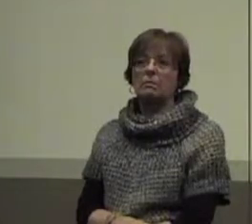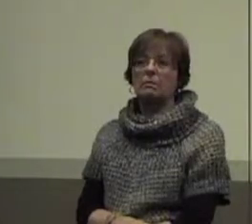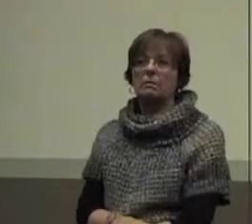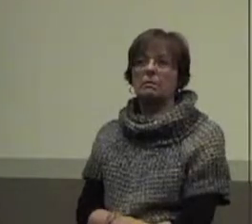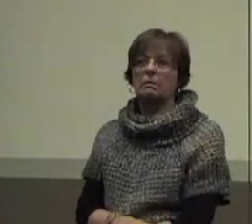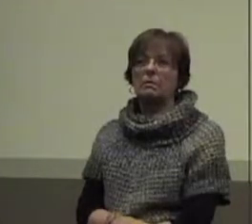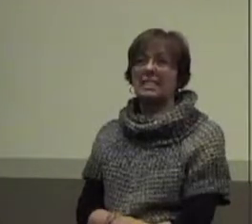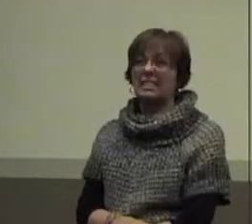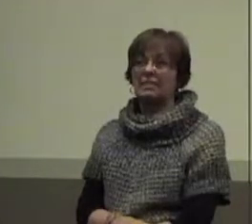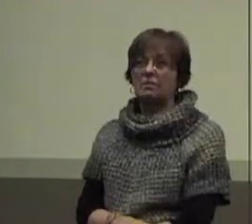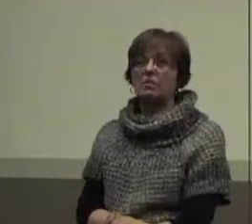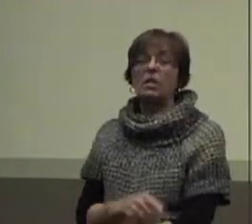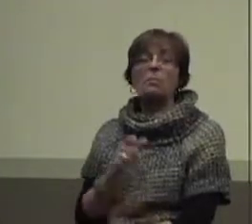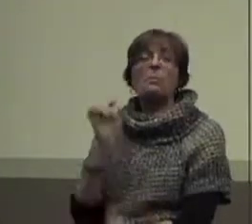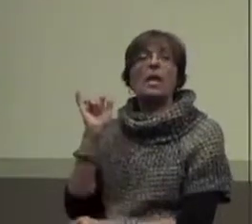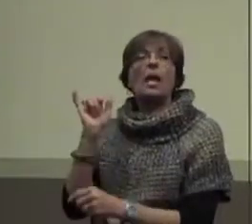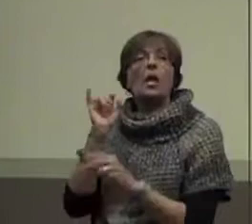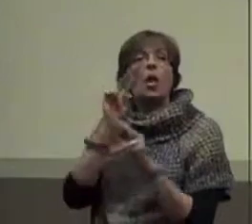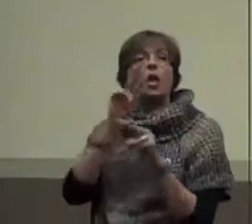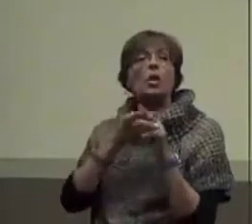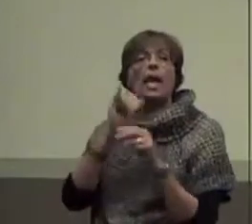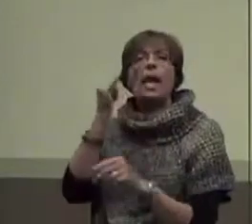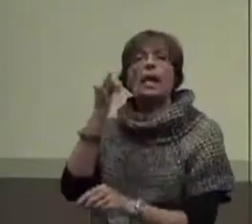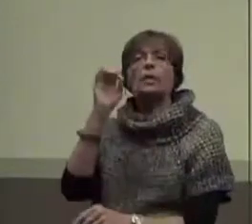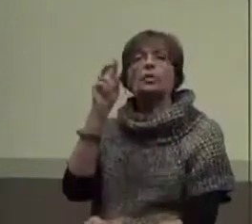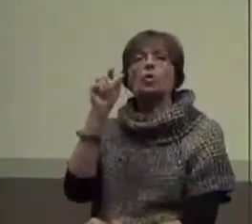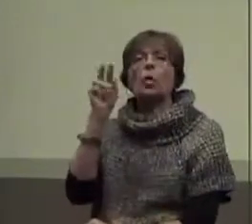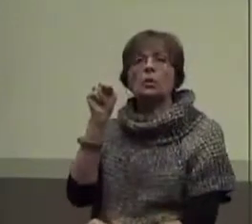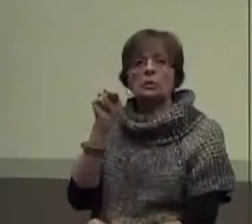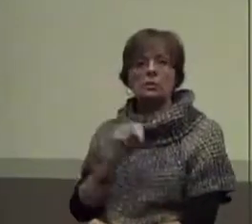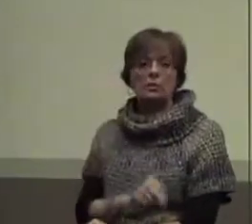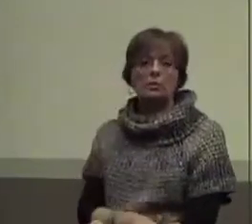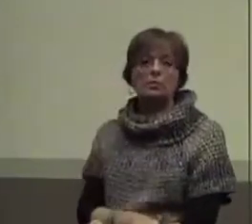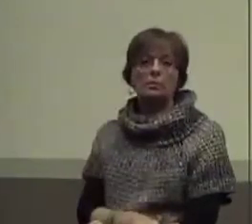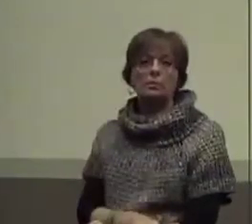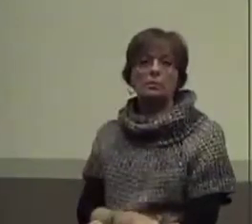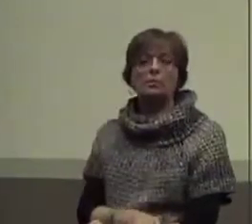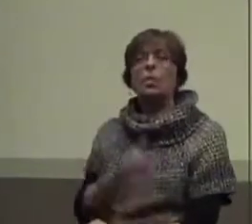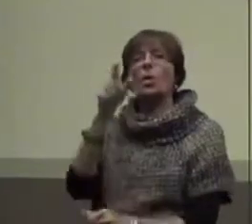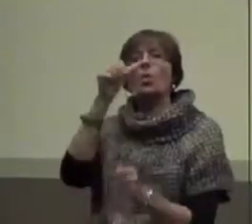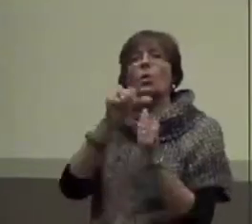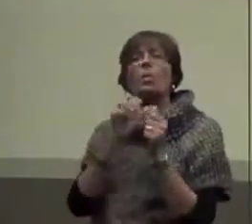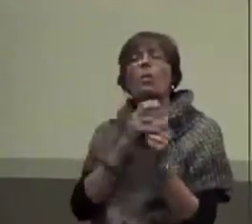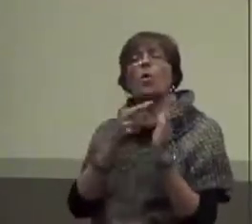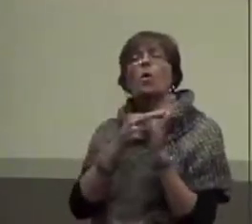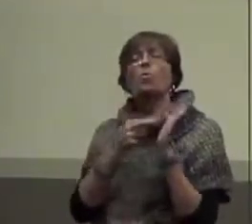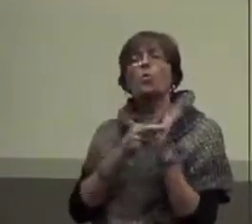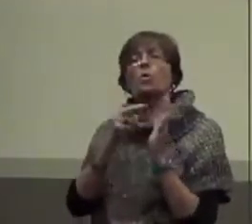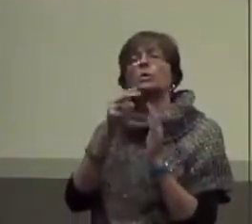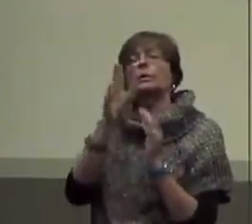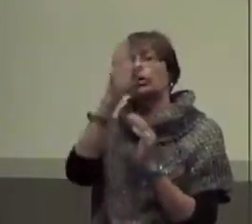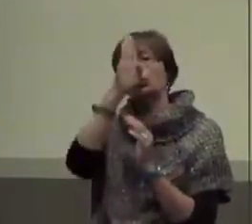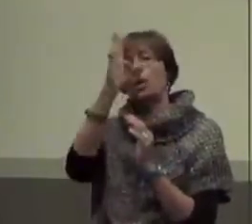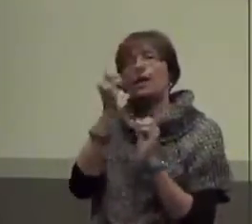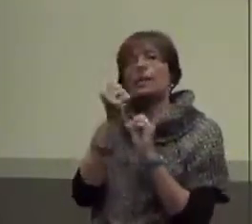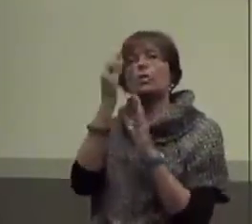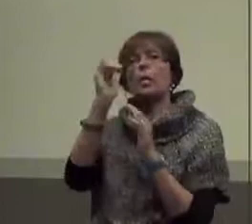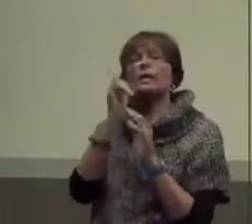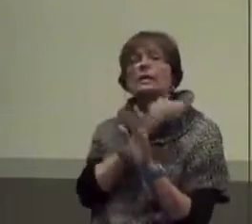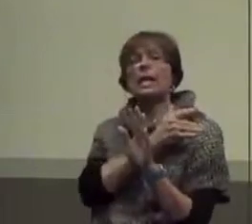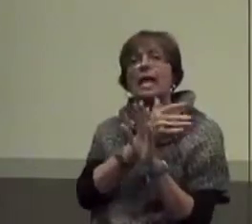Alright. So, let's take a look at Jordan. Okay? Remember our rules. Directly address the antecedent.